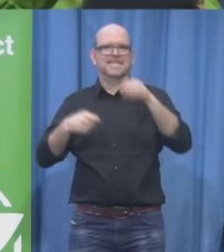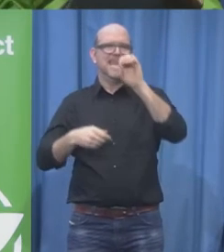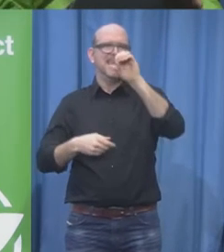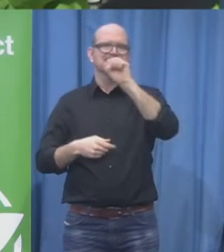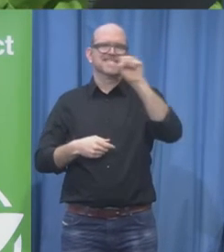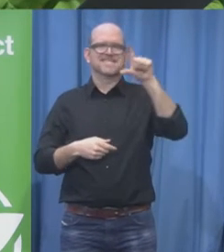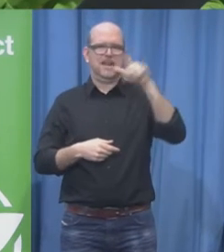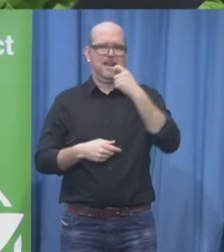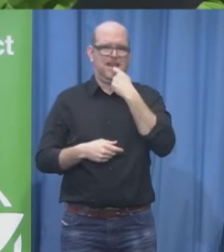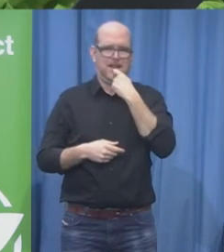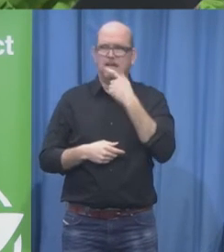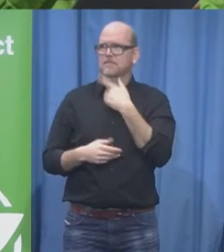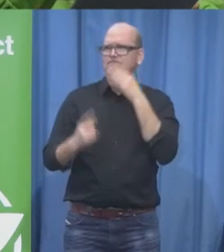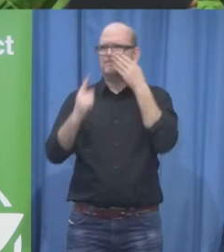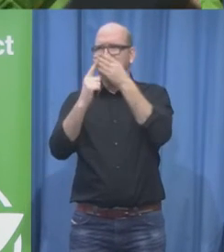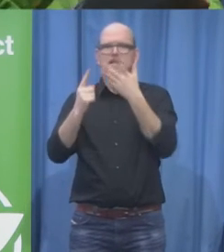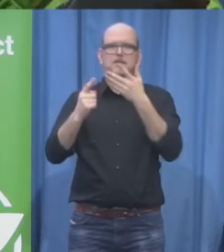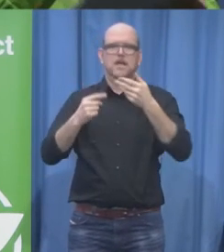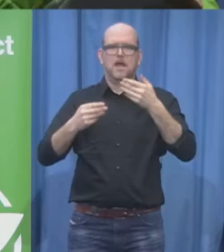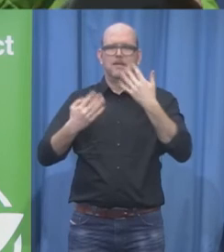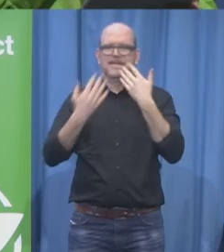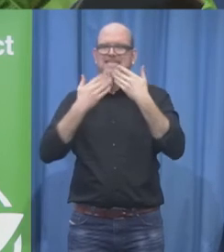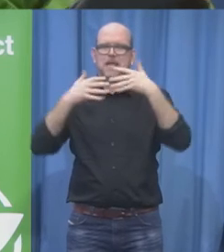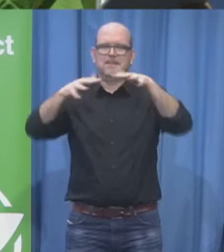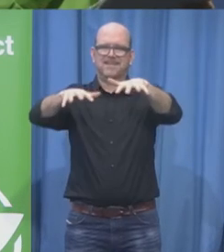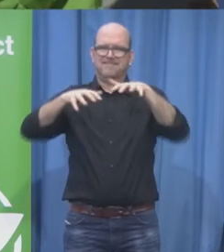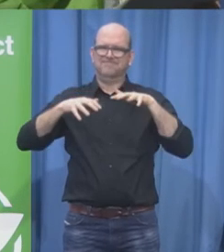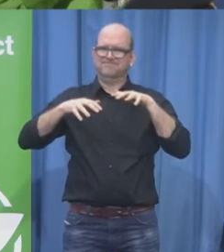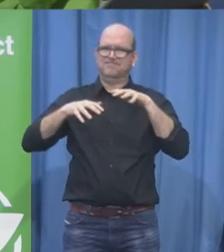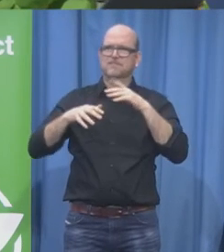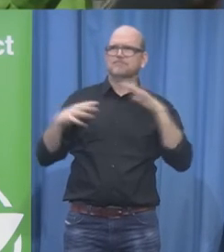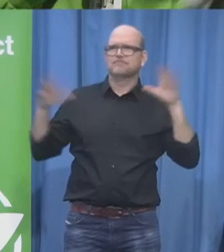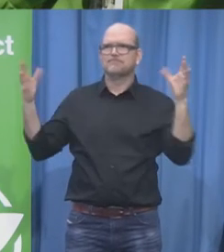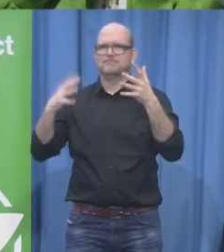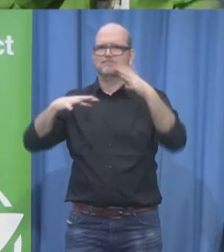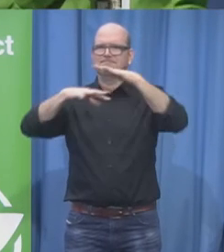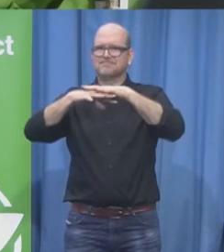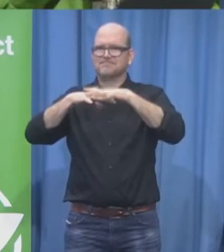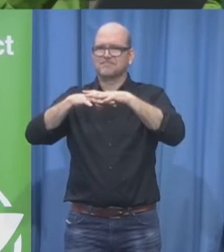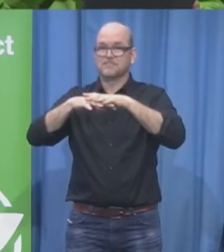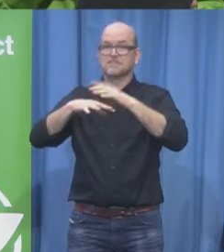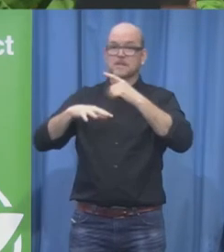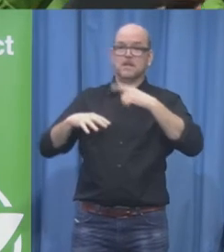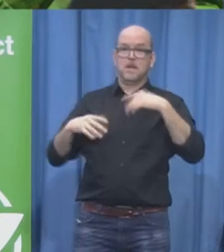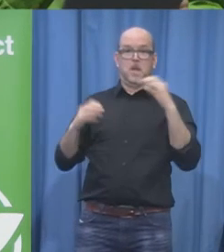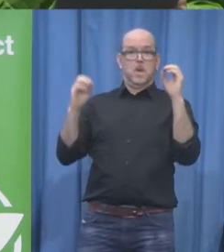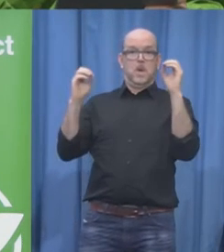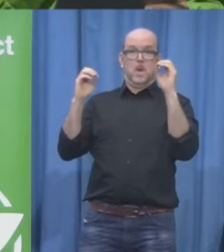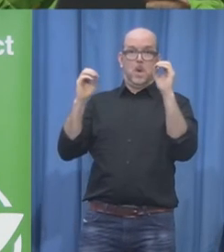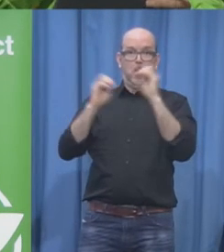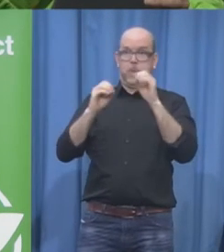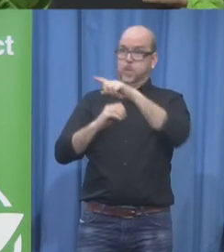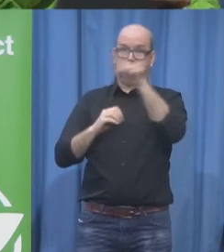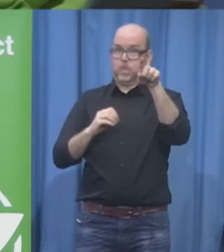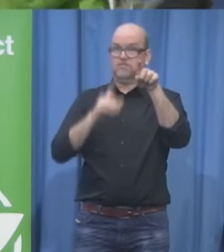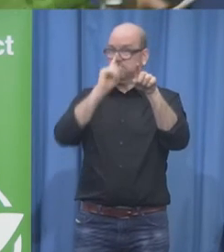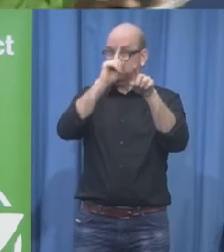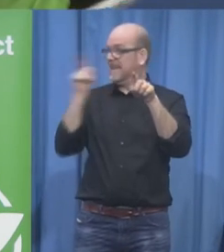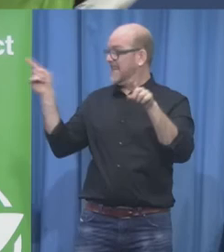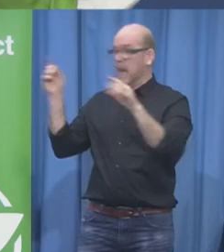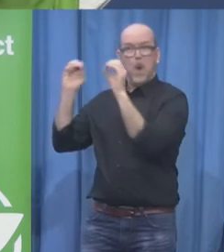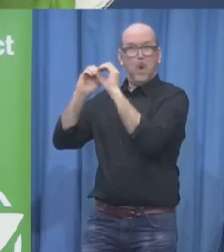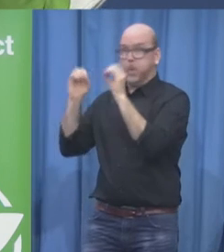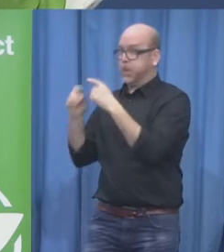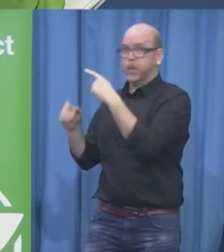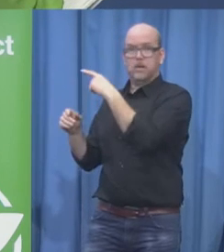more than ever and I just really believe none of us would be here unless you have the commitment and the vision and I